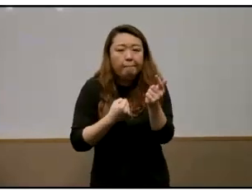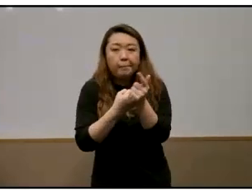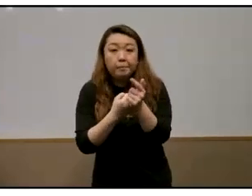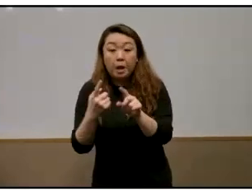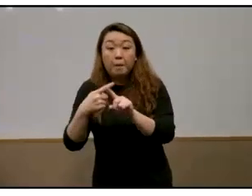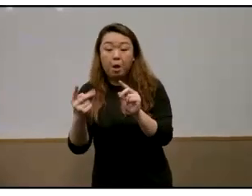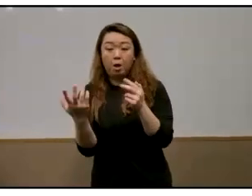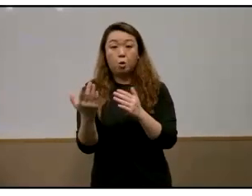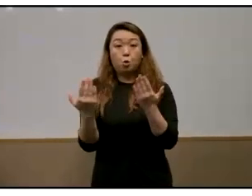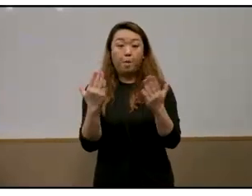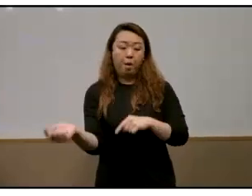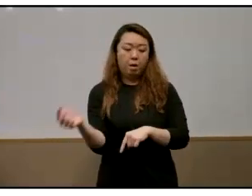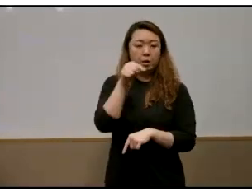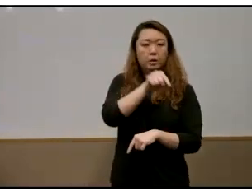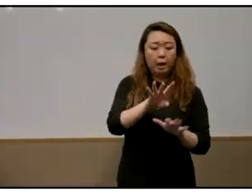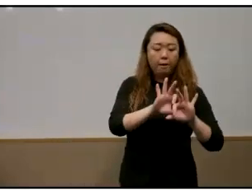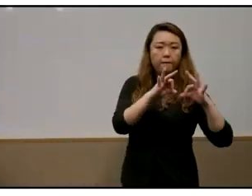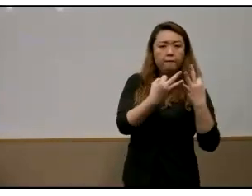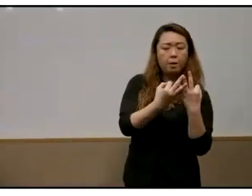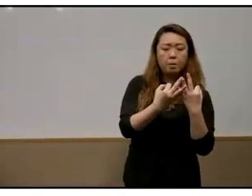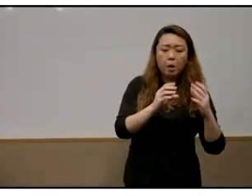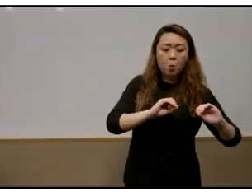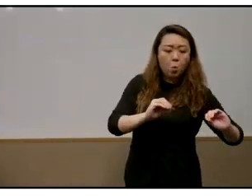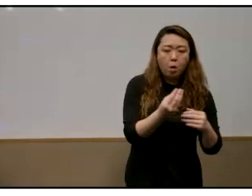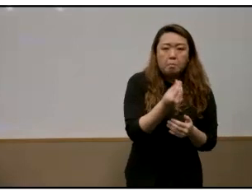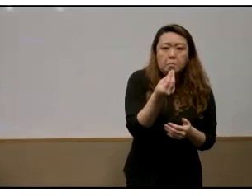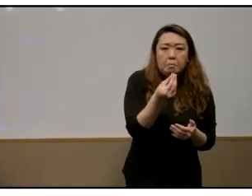to the circumstances of a less advantaged family